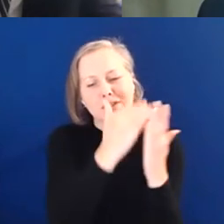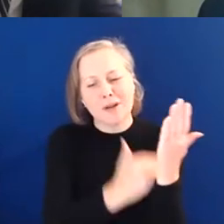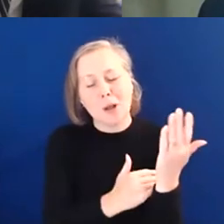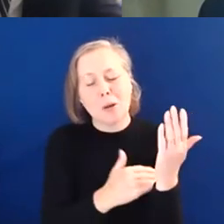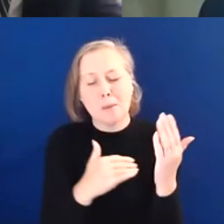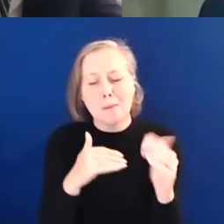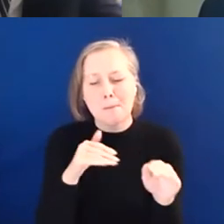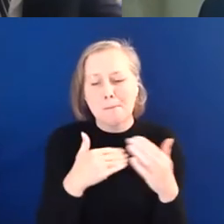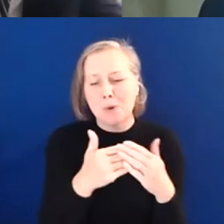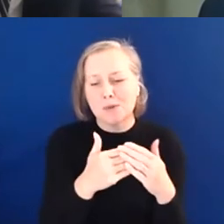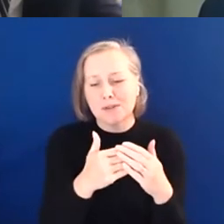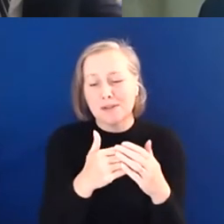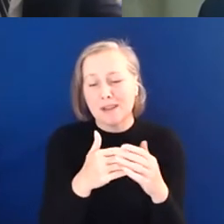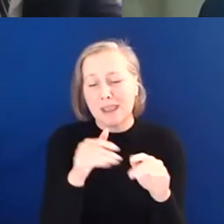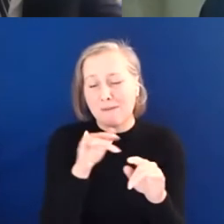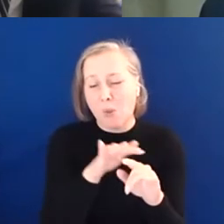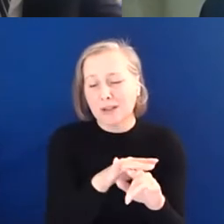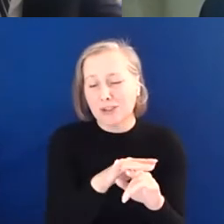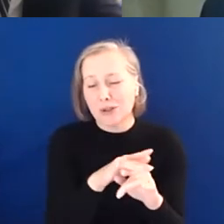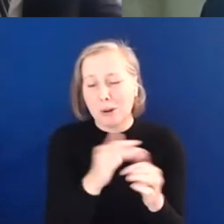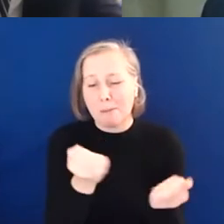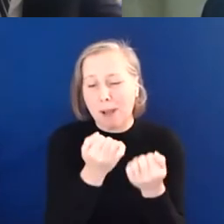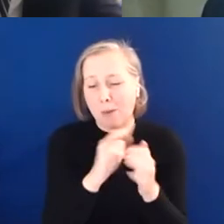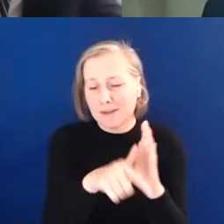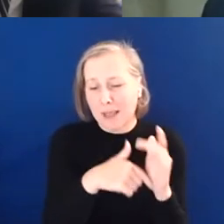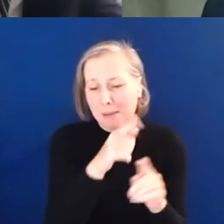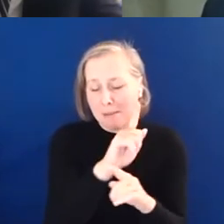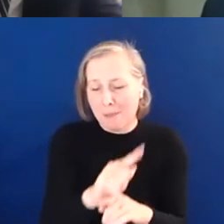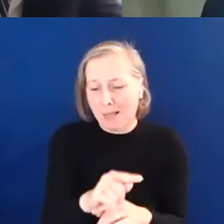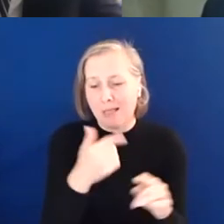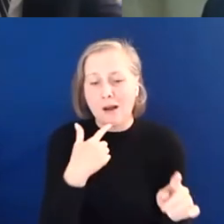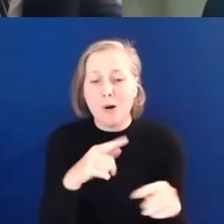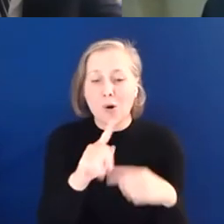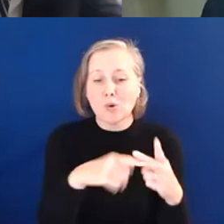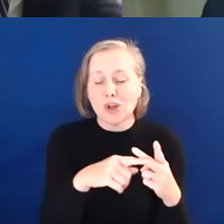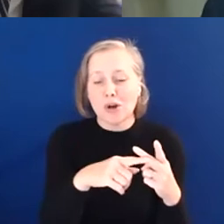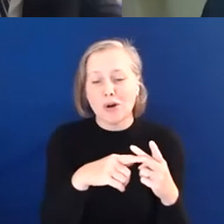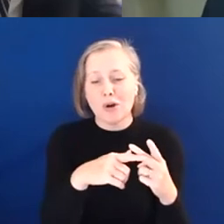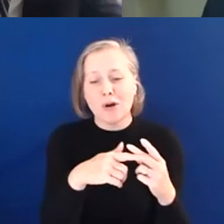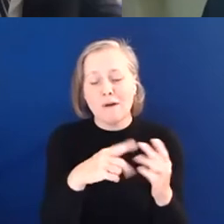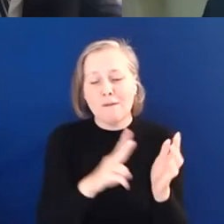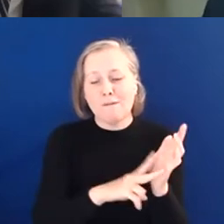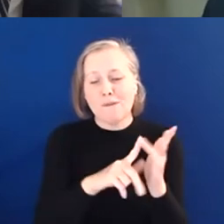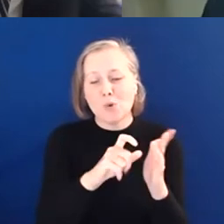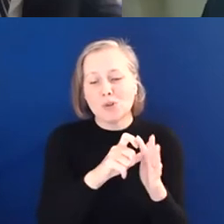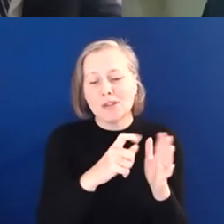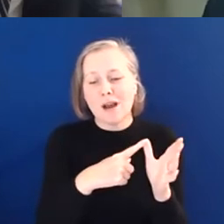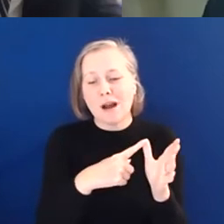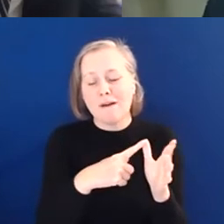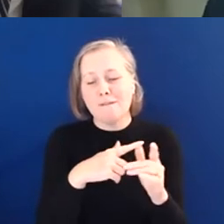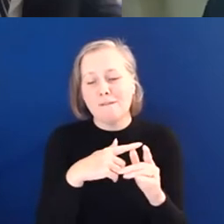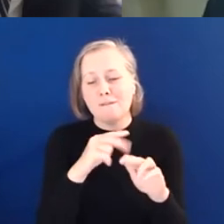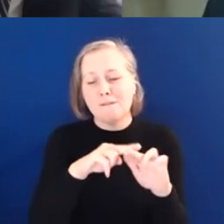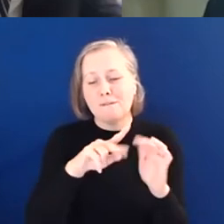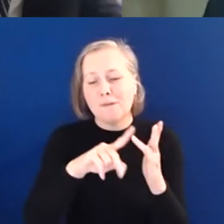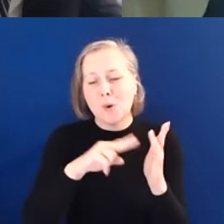list. He was also runner-up in the Vodafone Diversity Campaigner Award 2017 and winner of the Celebrating Diversity